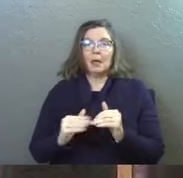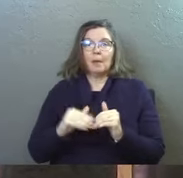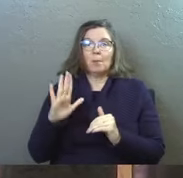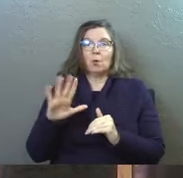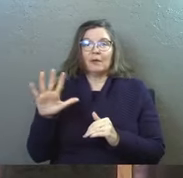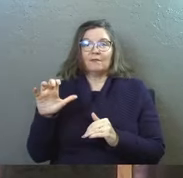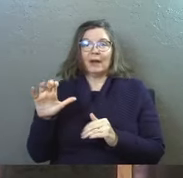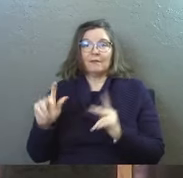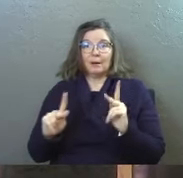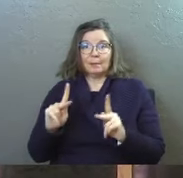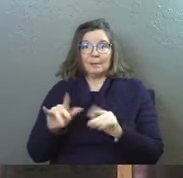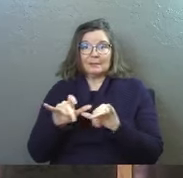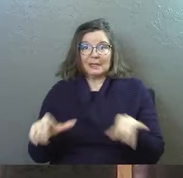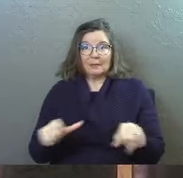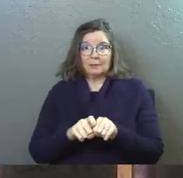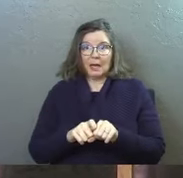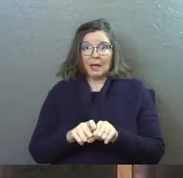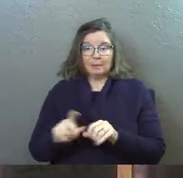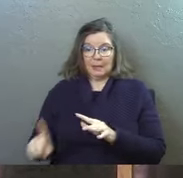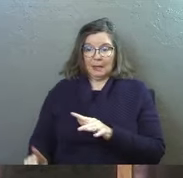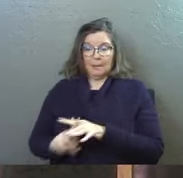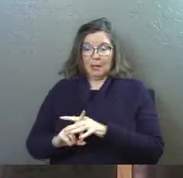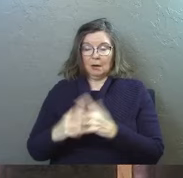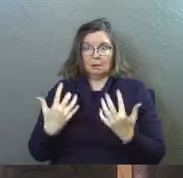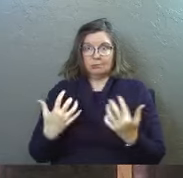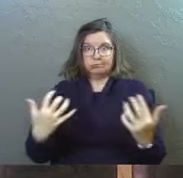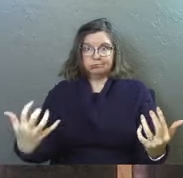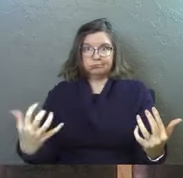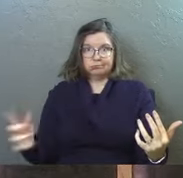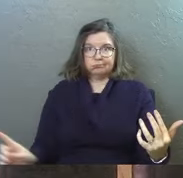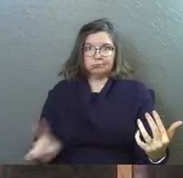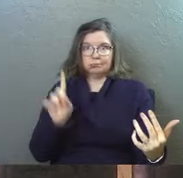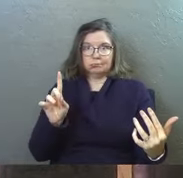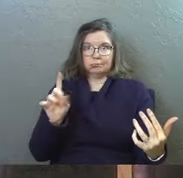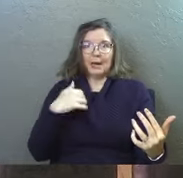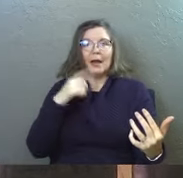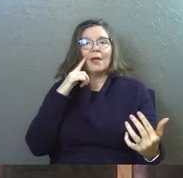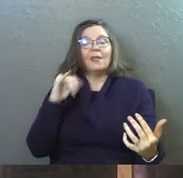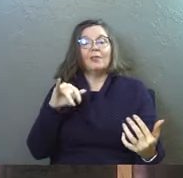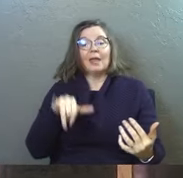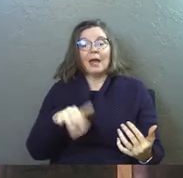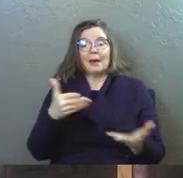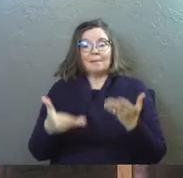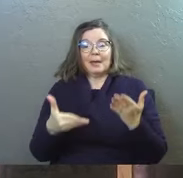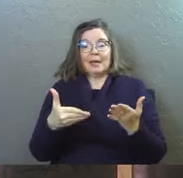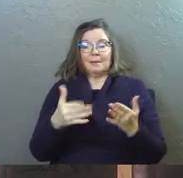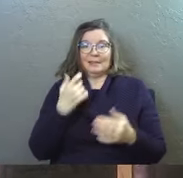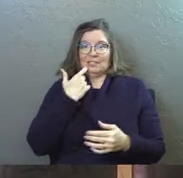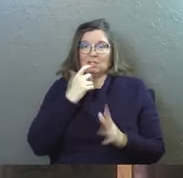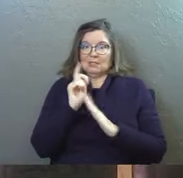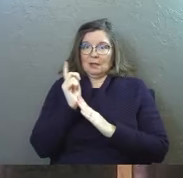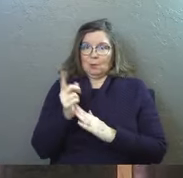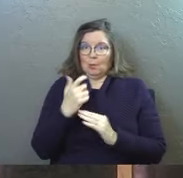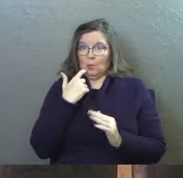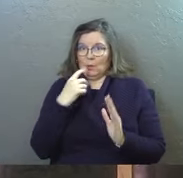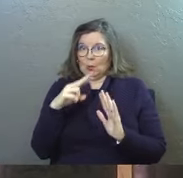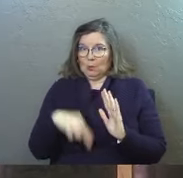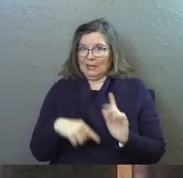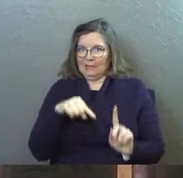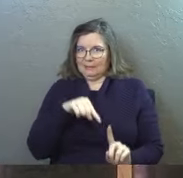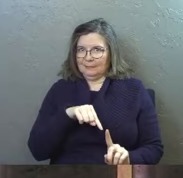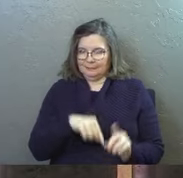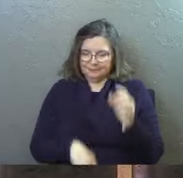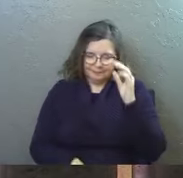more than 500 believers all at once. And I think that scene may be in just a moment that we're just about